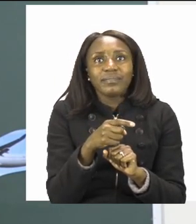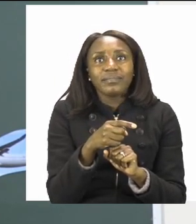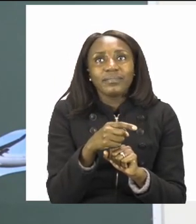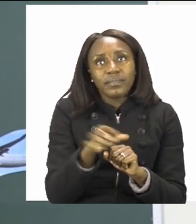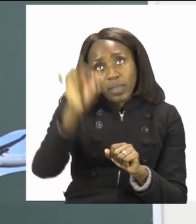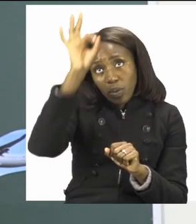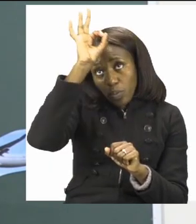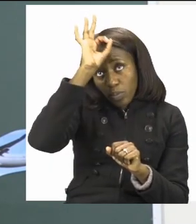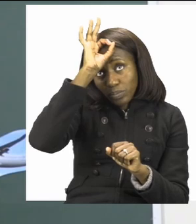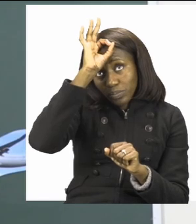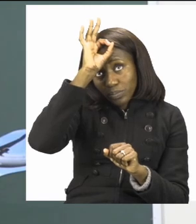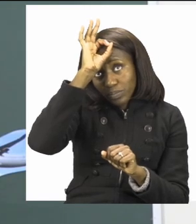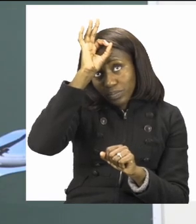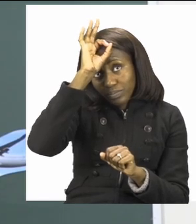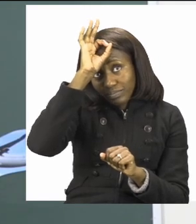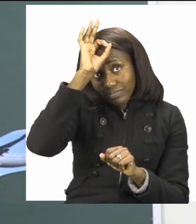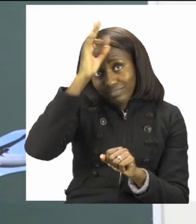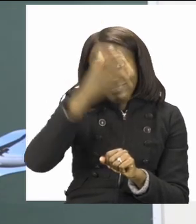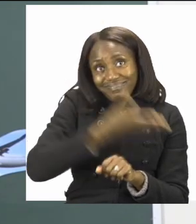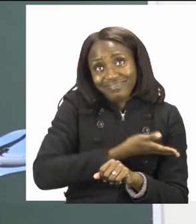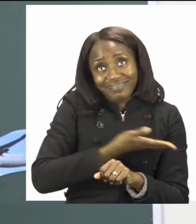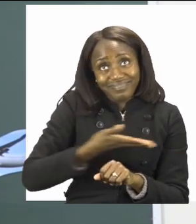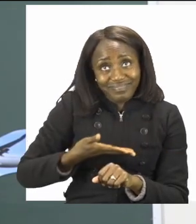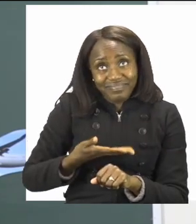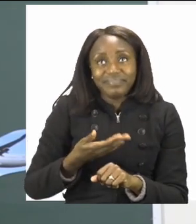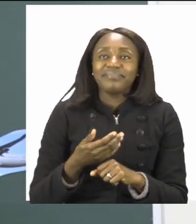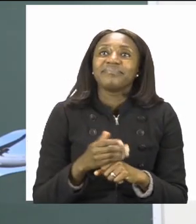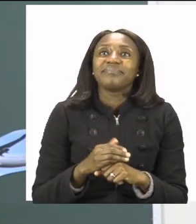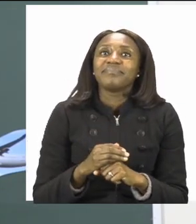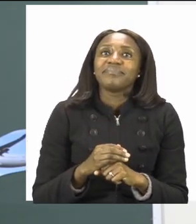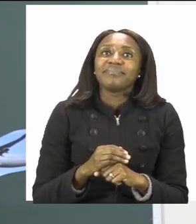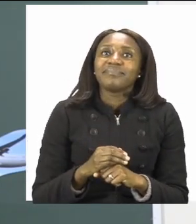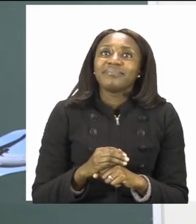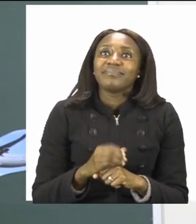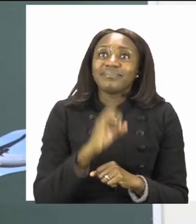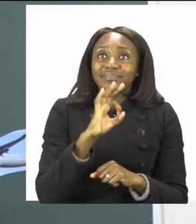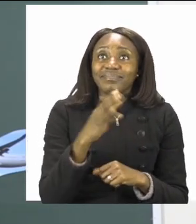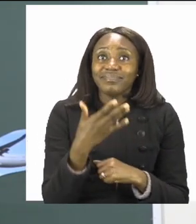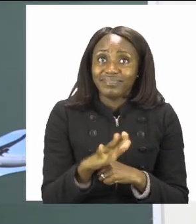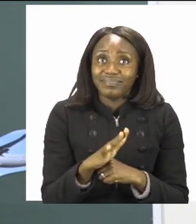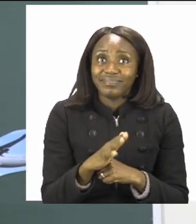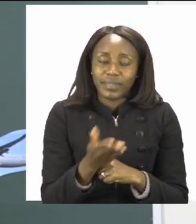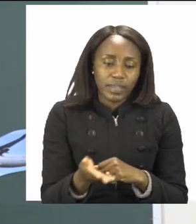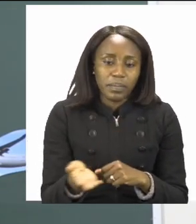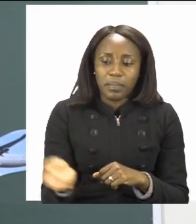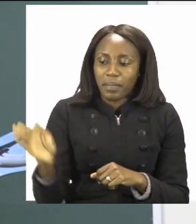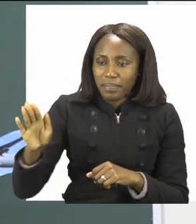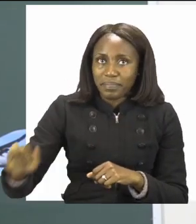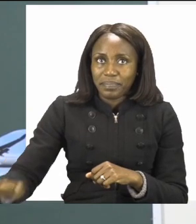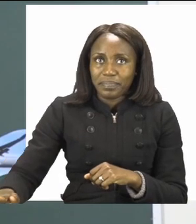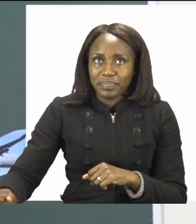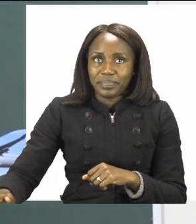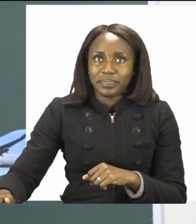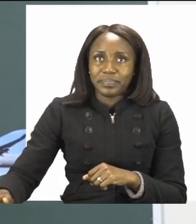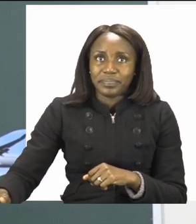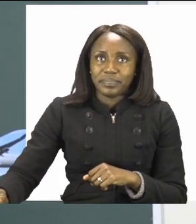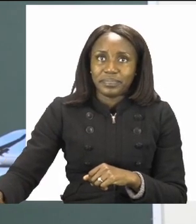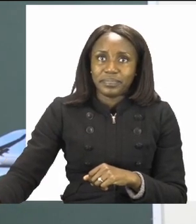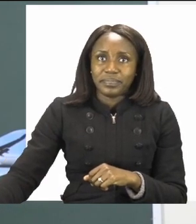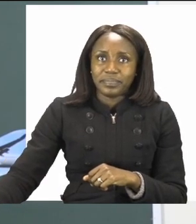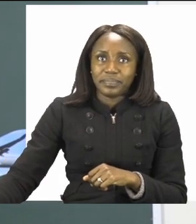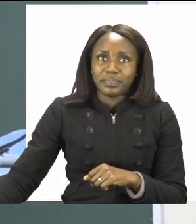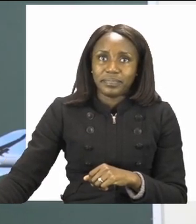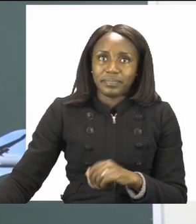police officer. So if you're done with that card, what you do is to put it